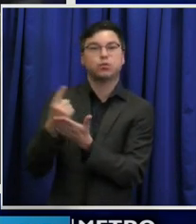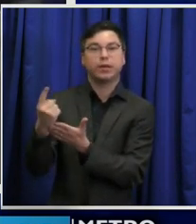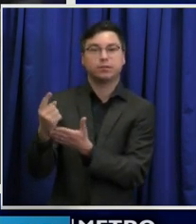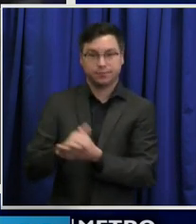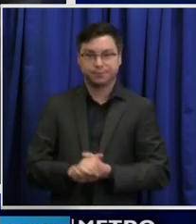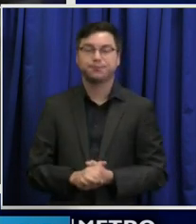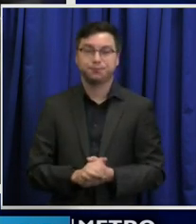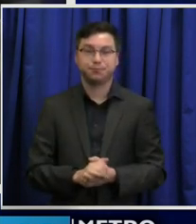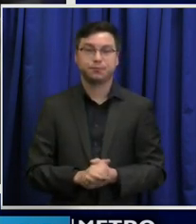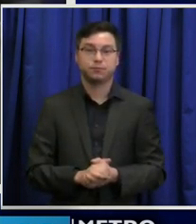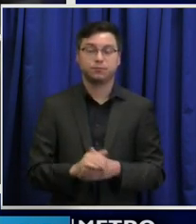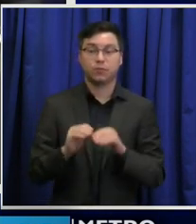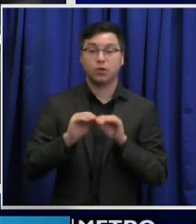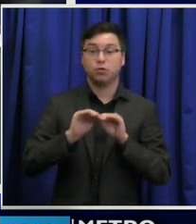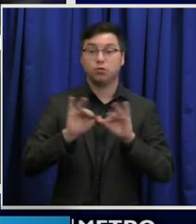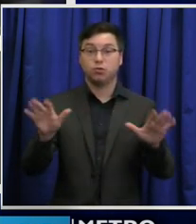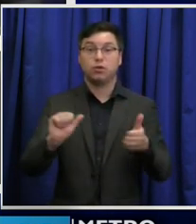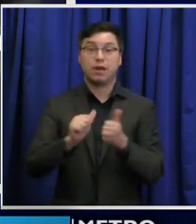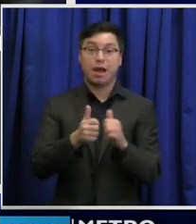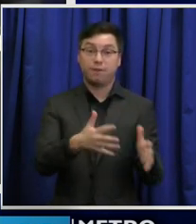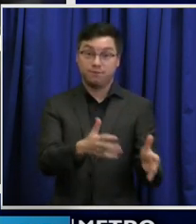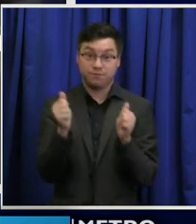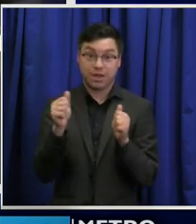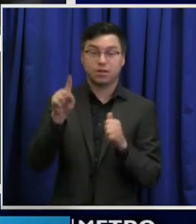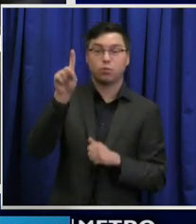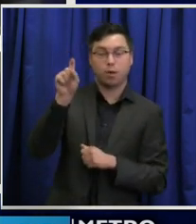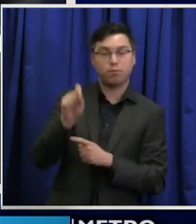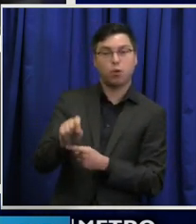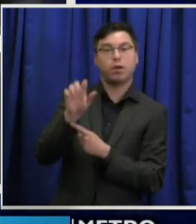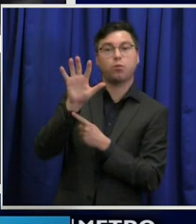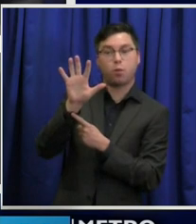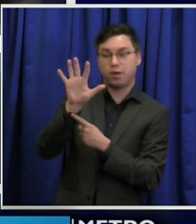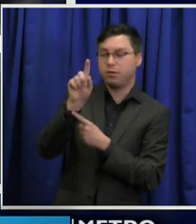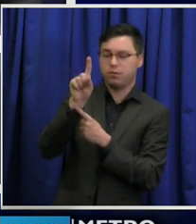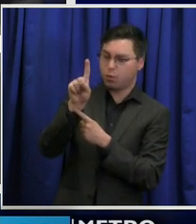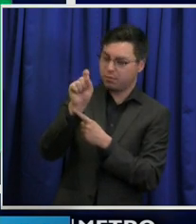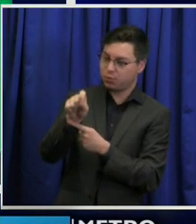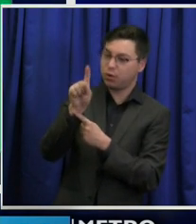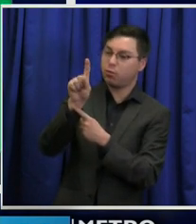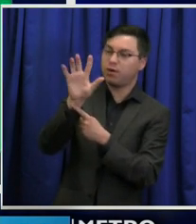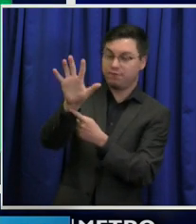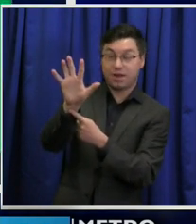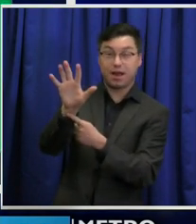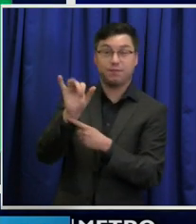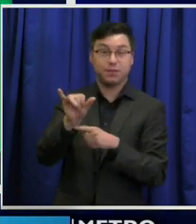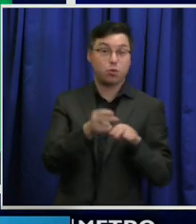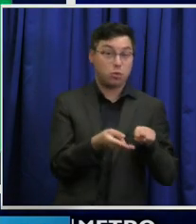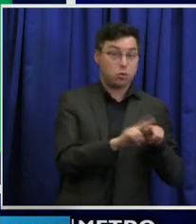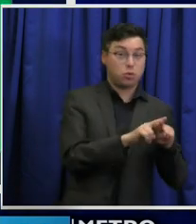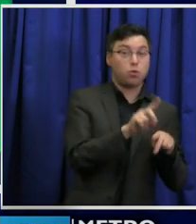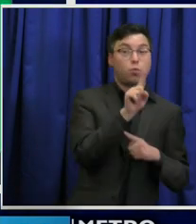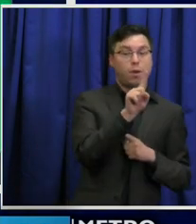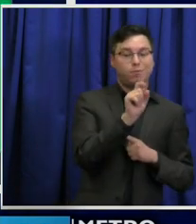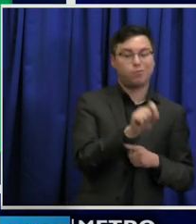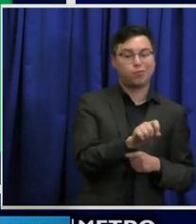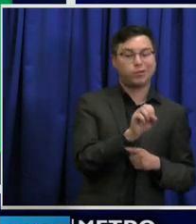The transmission rate in Nashville is 1.15, which is up from where it was last week at 1.05.